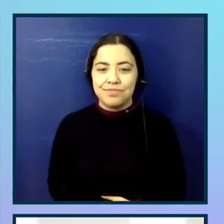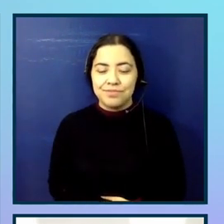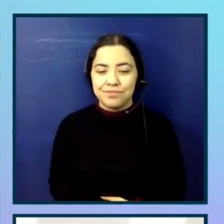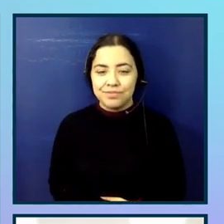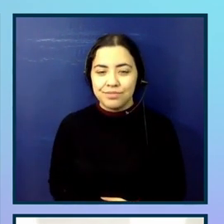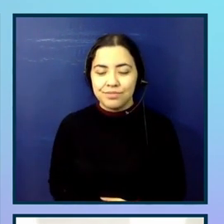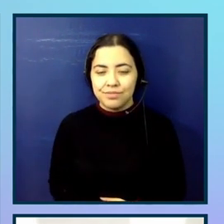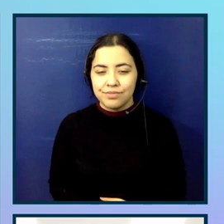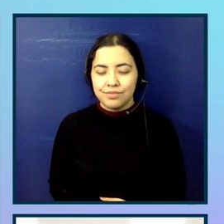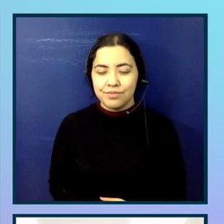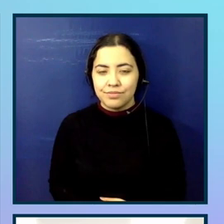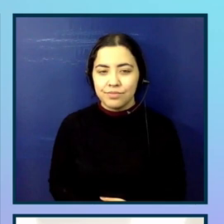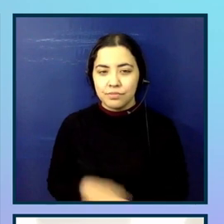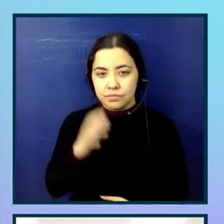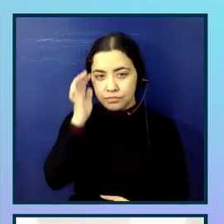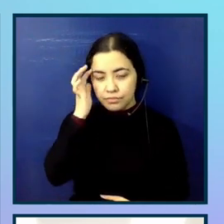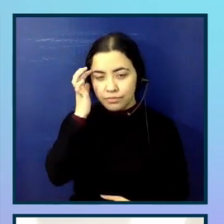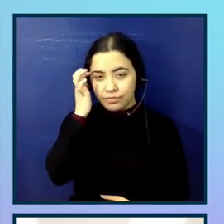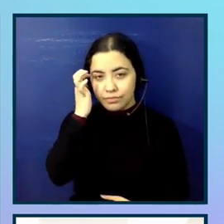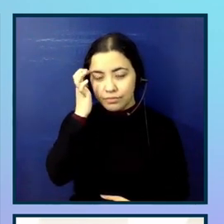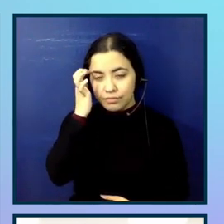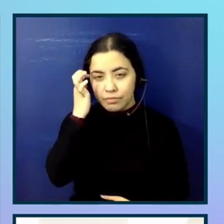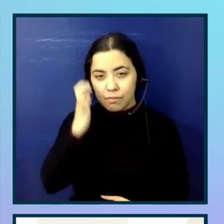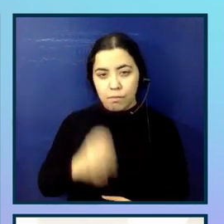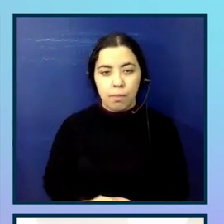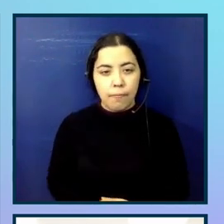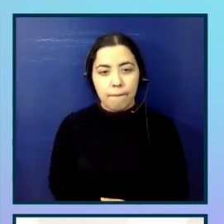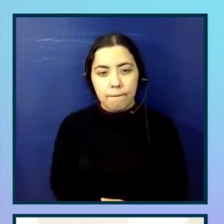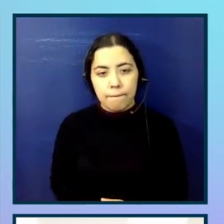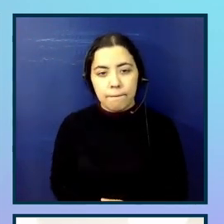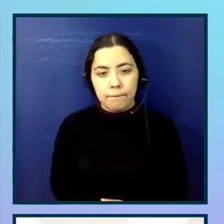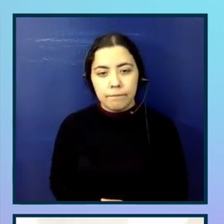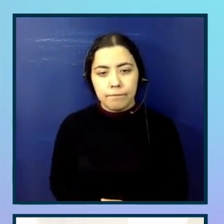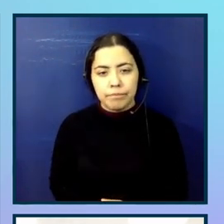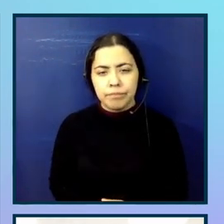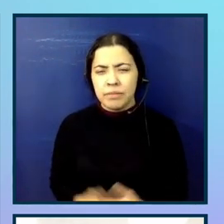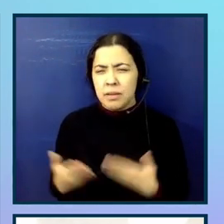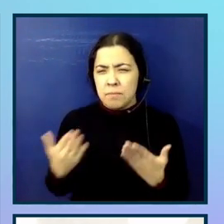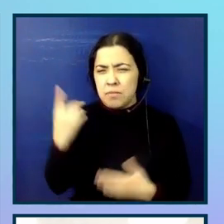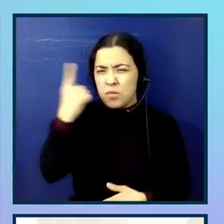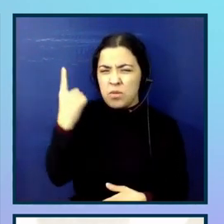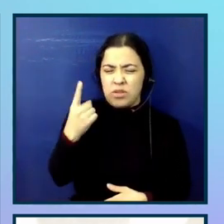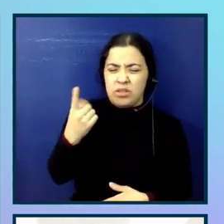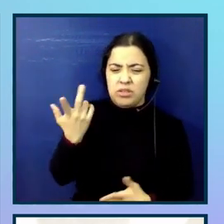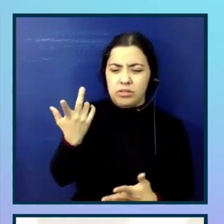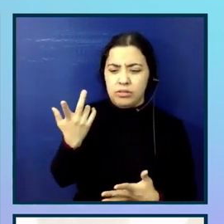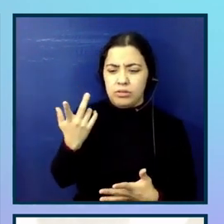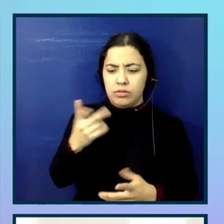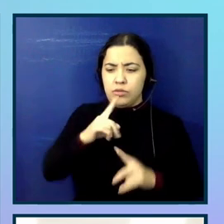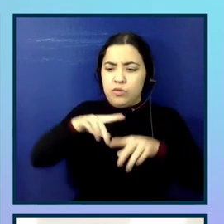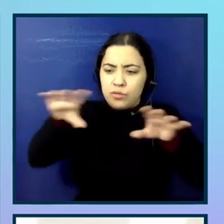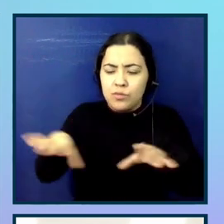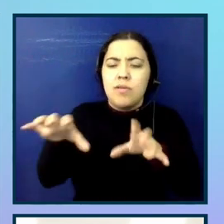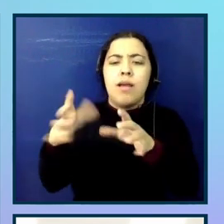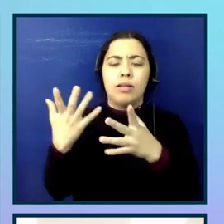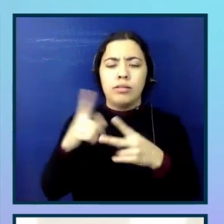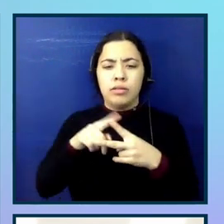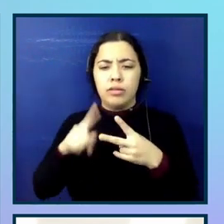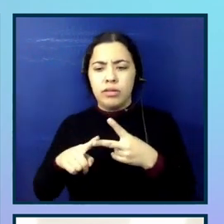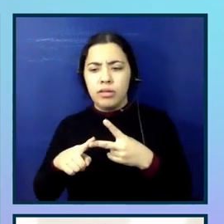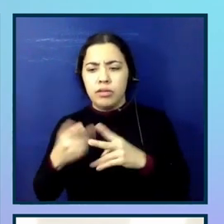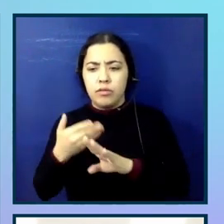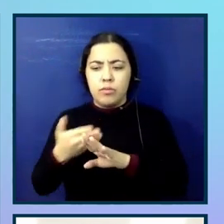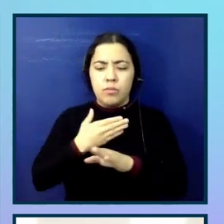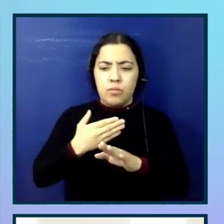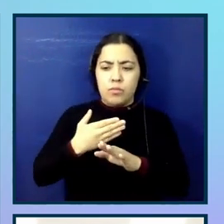So why should we do this? You might ask. So the fix, the cost of fixing accessibility defects